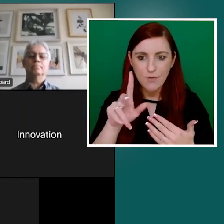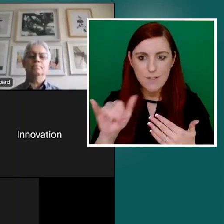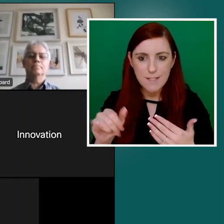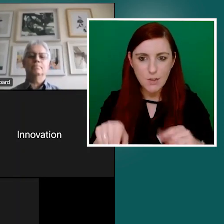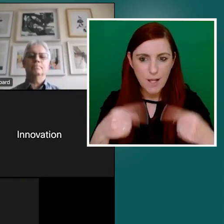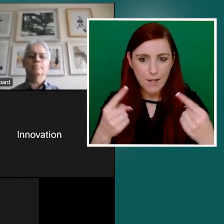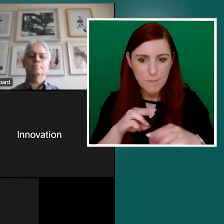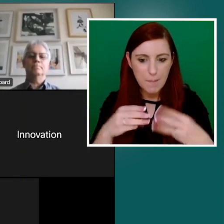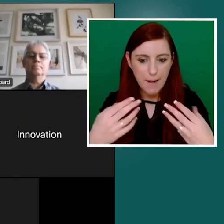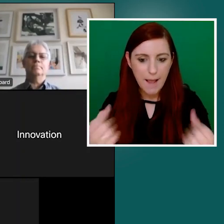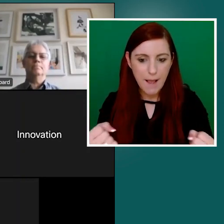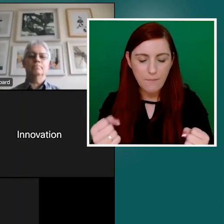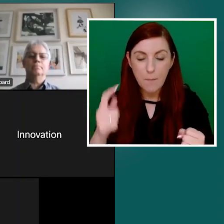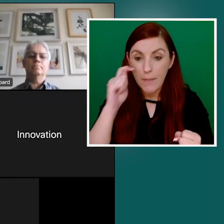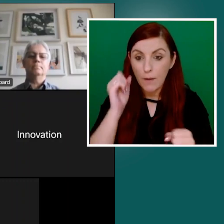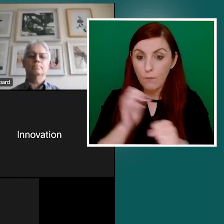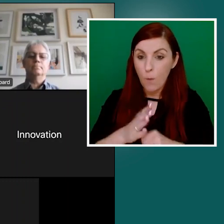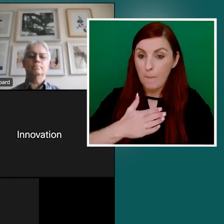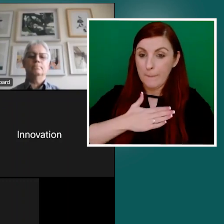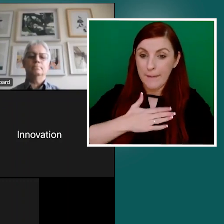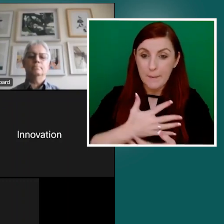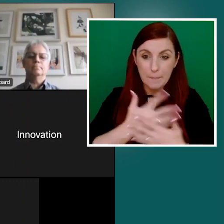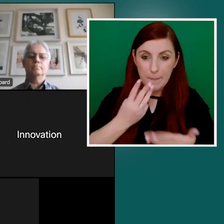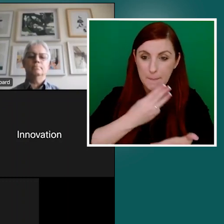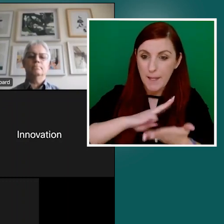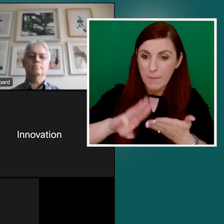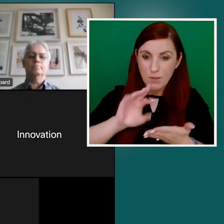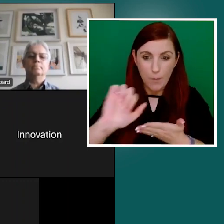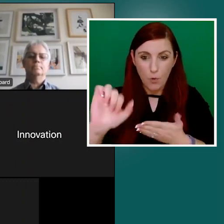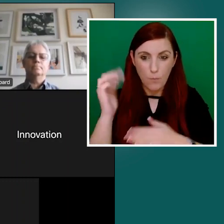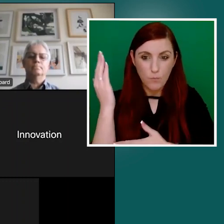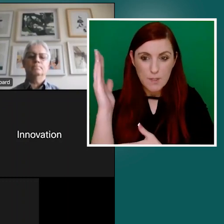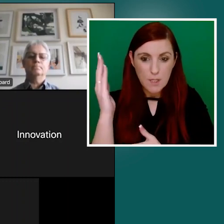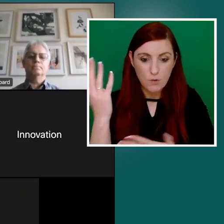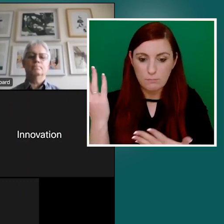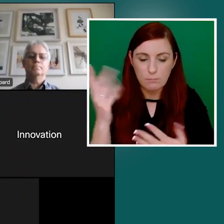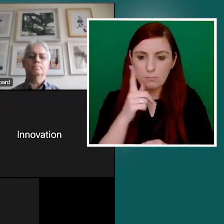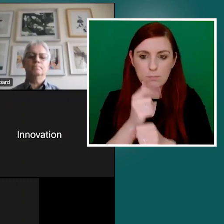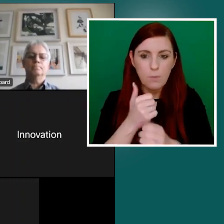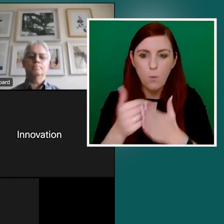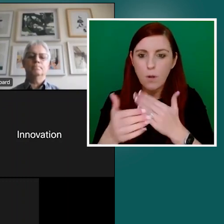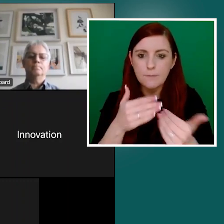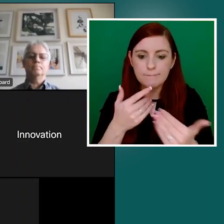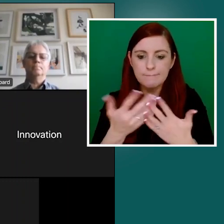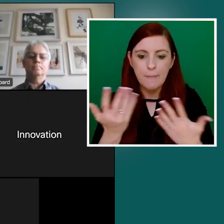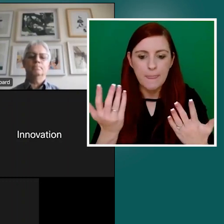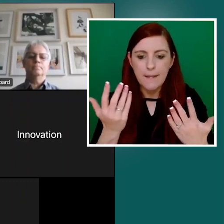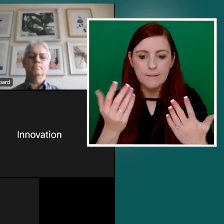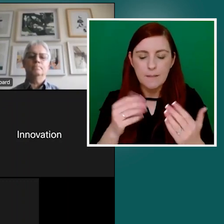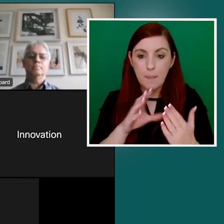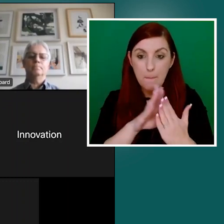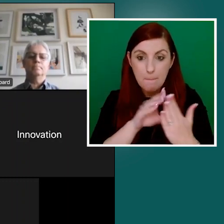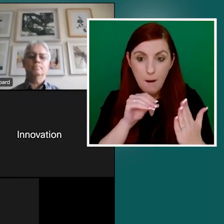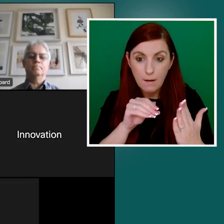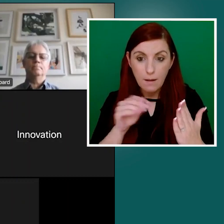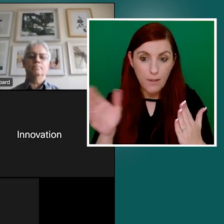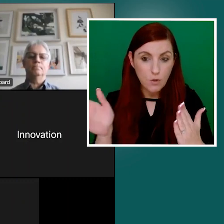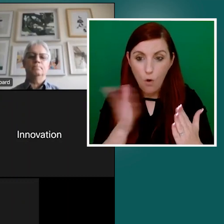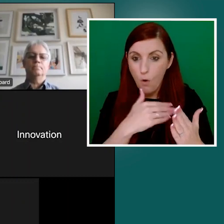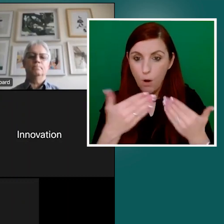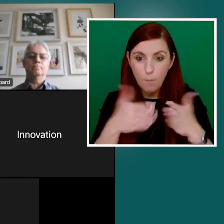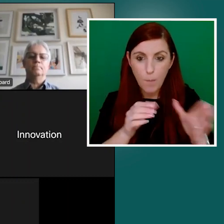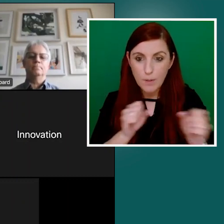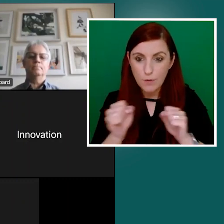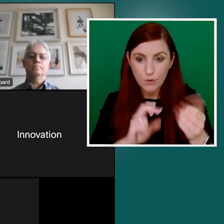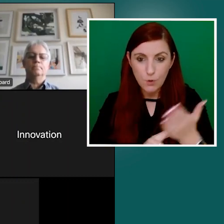big takeaway from your presentation was that the model that all public servants should hold up for excellence in communication is